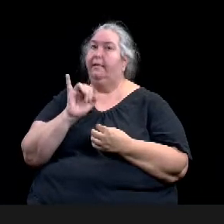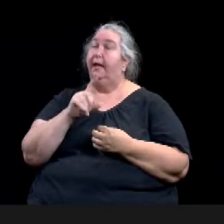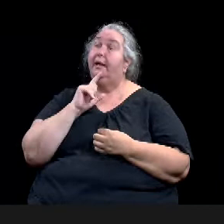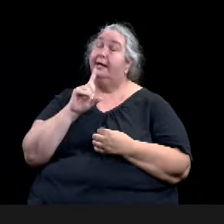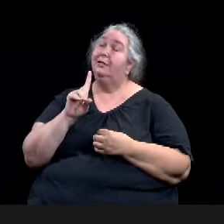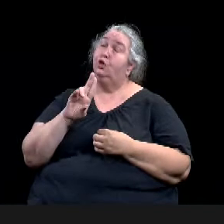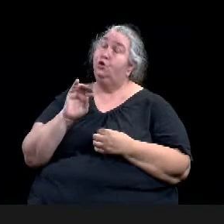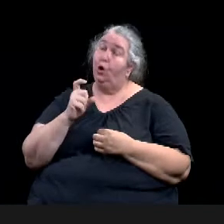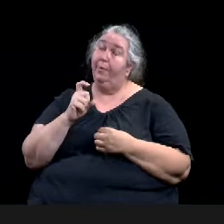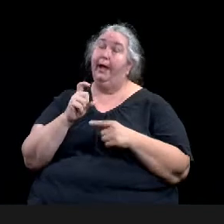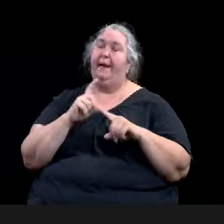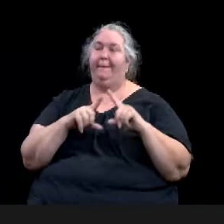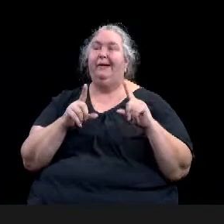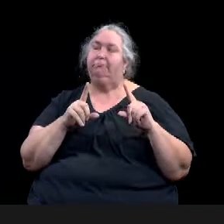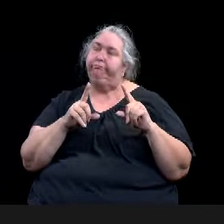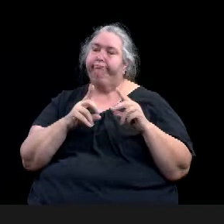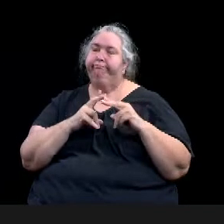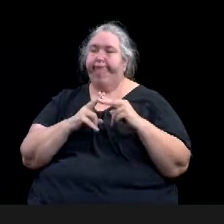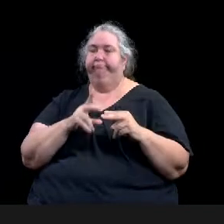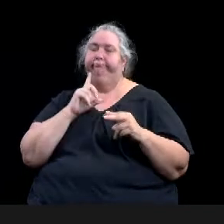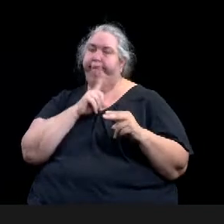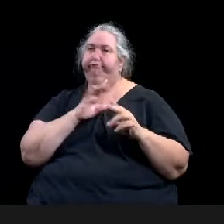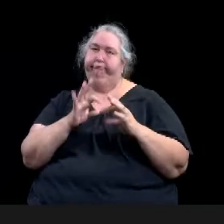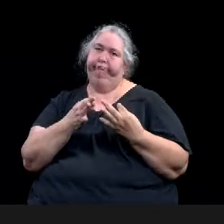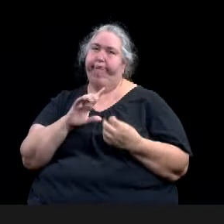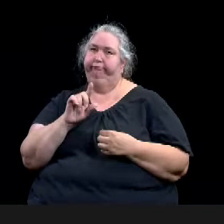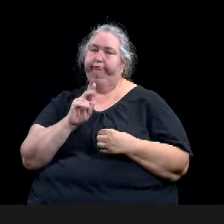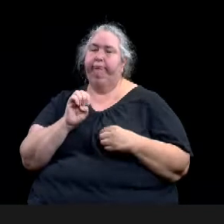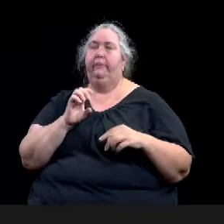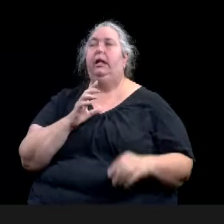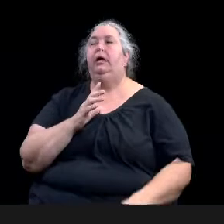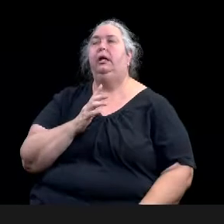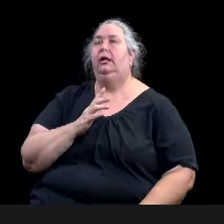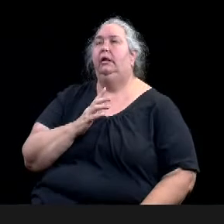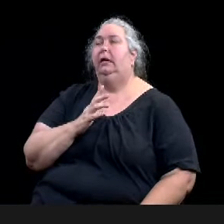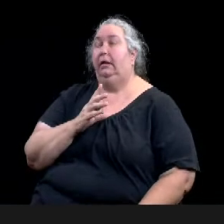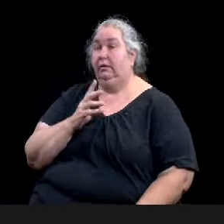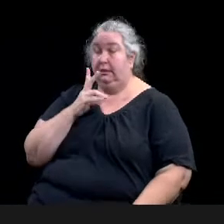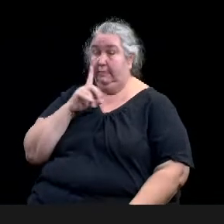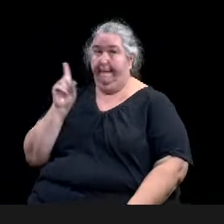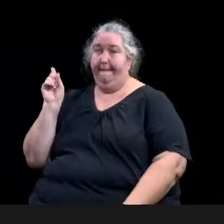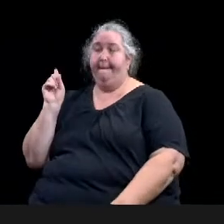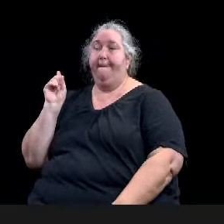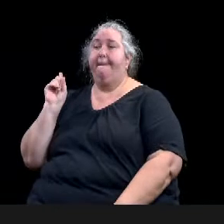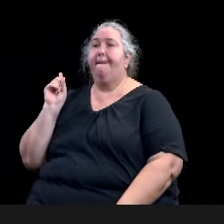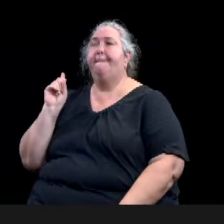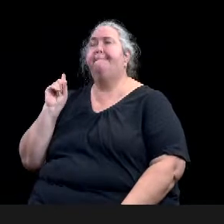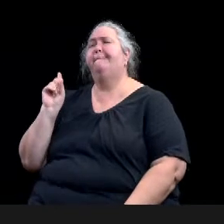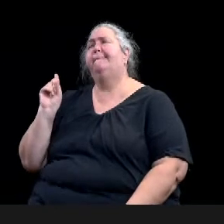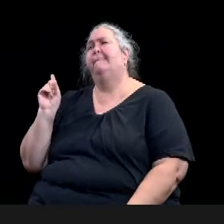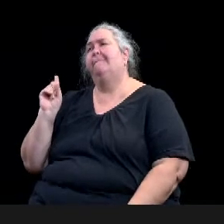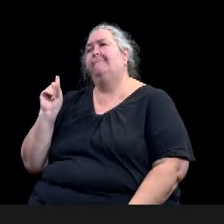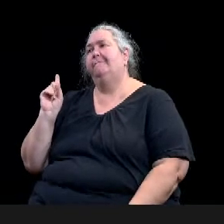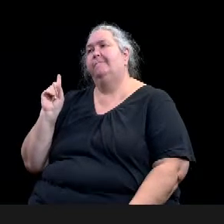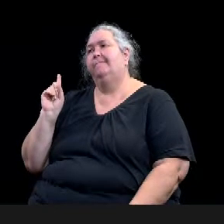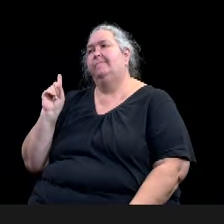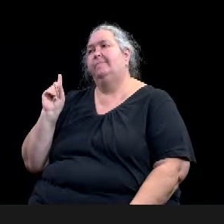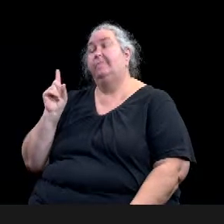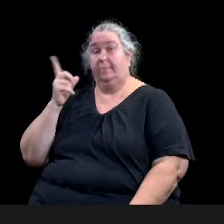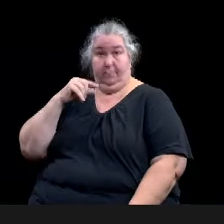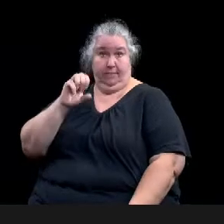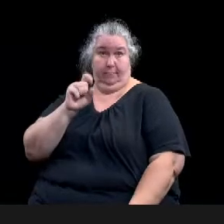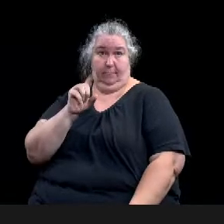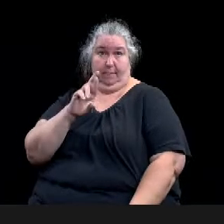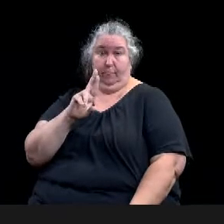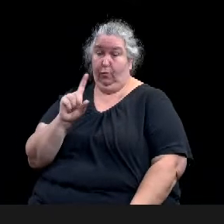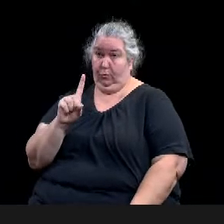because it's, uh, an SDR one, the 500 foot buffer requirements from other SDRs does not apply. And so there are